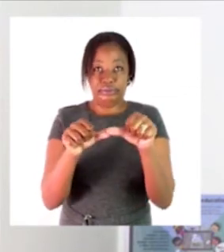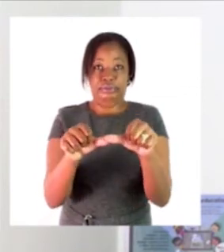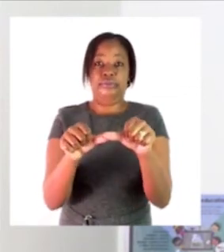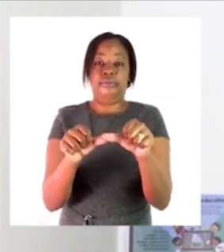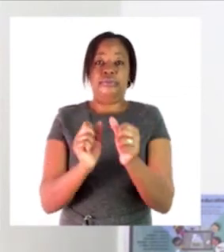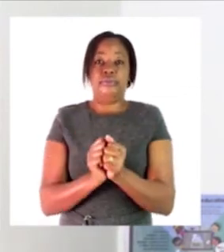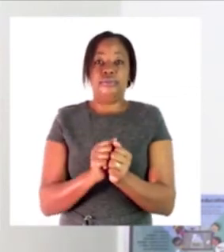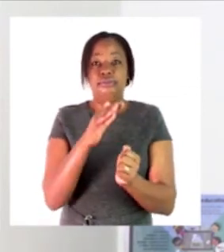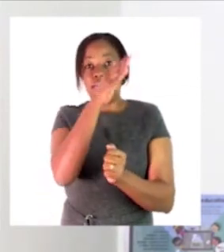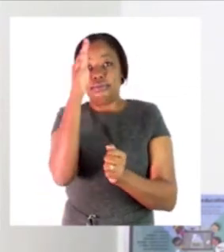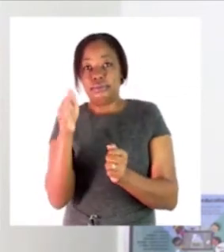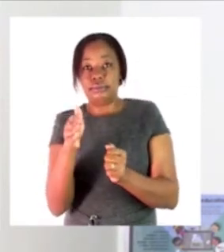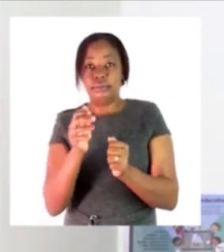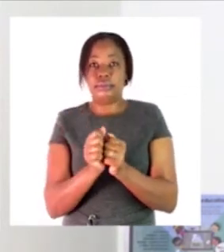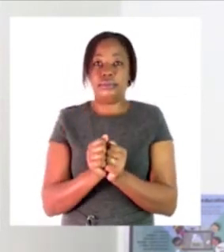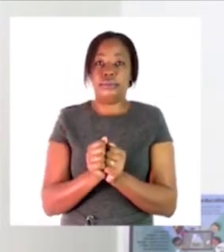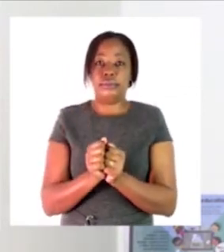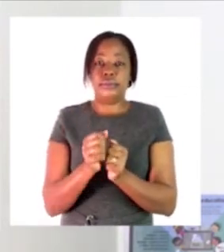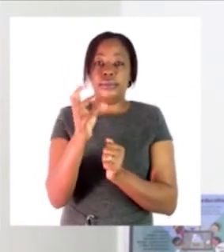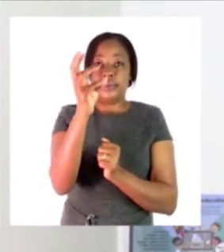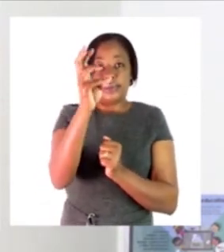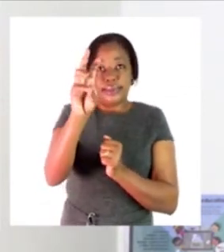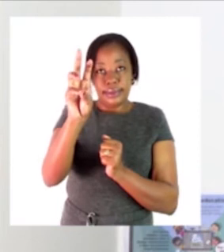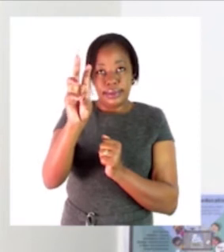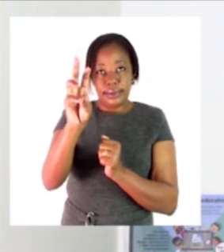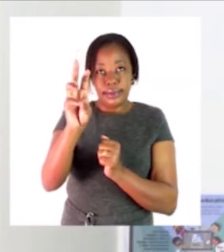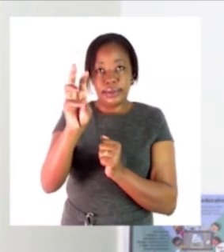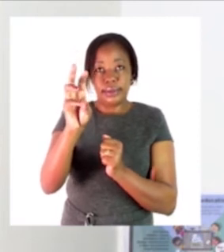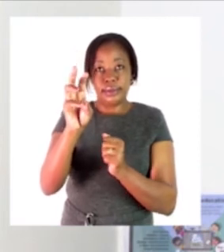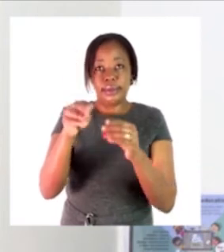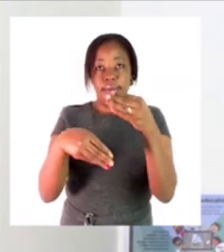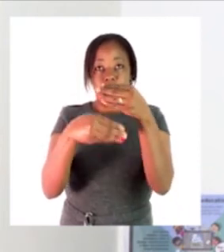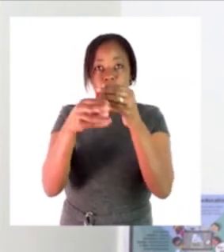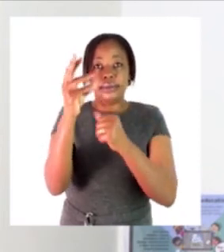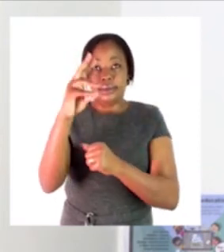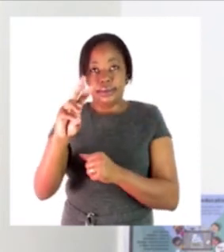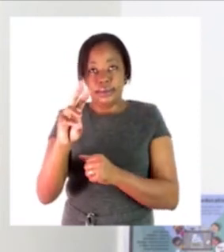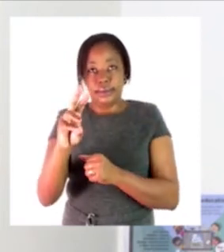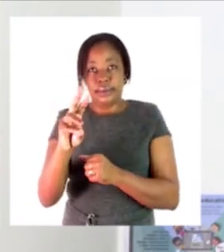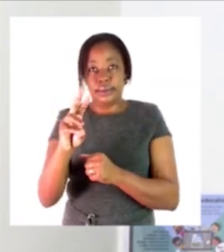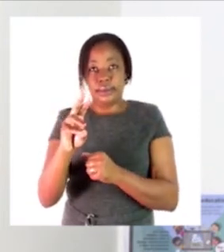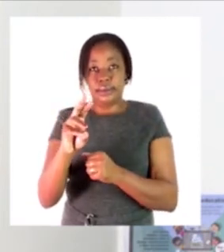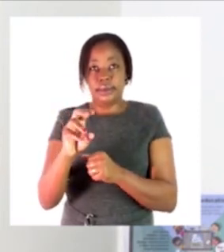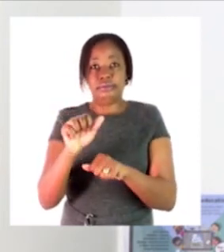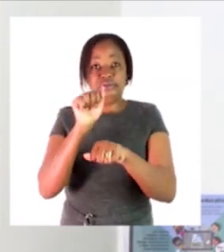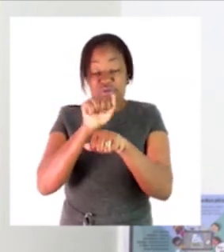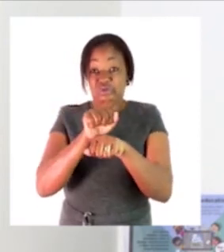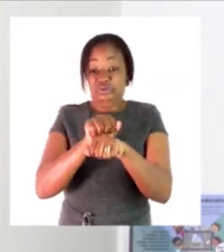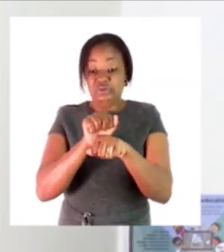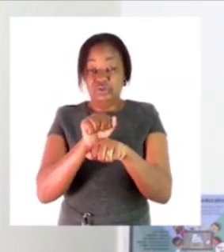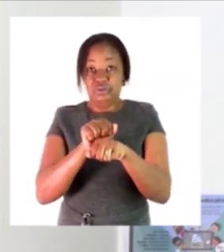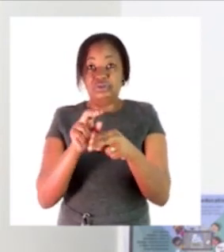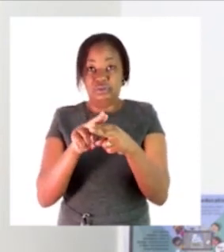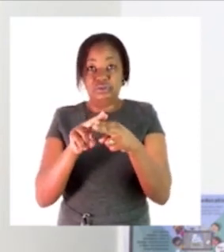let's try the next one to remind you about carrying over again six plus six use your bottle tops what are you getting that will